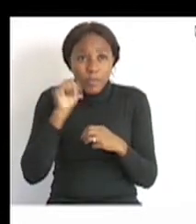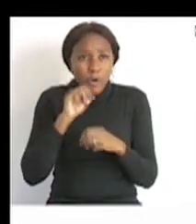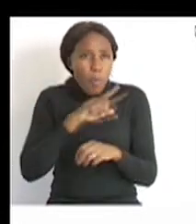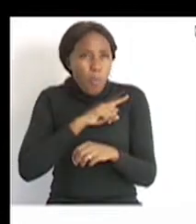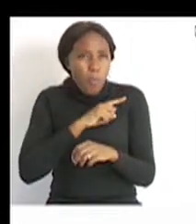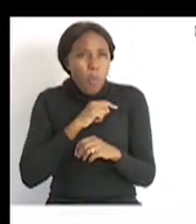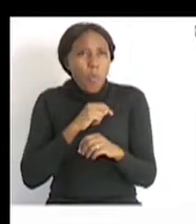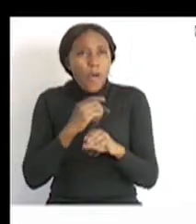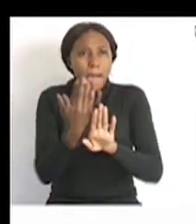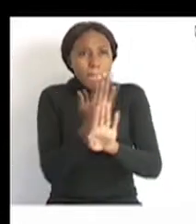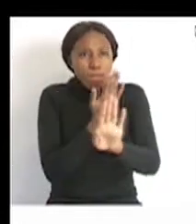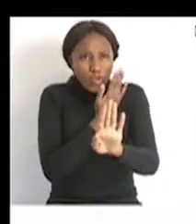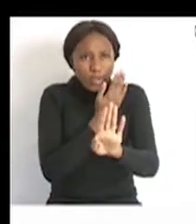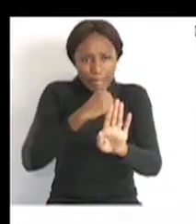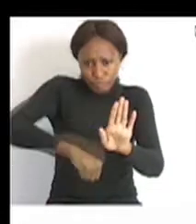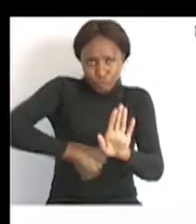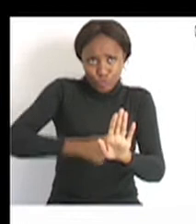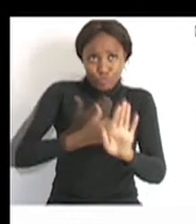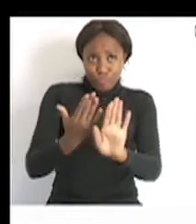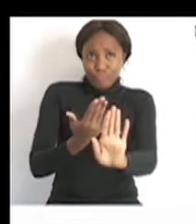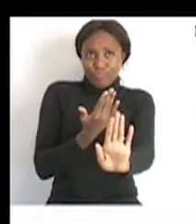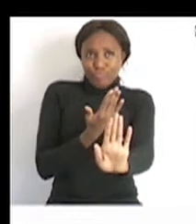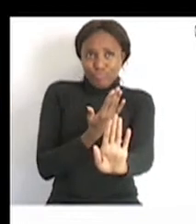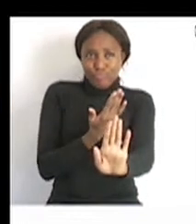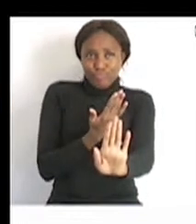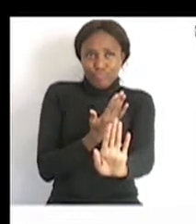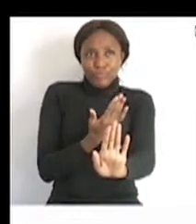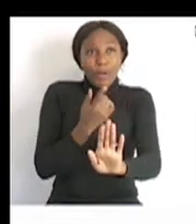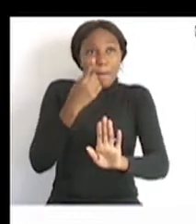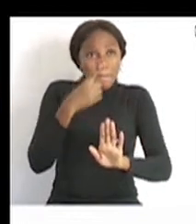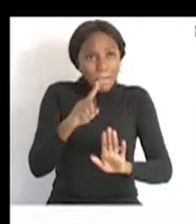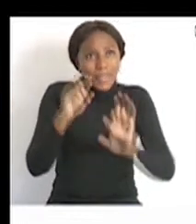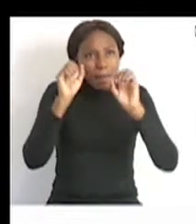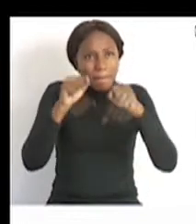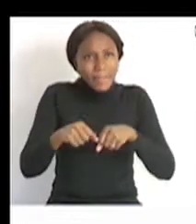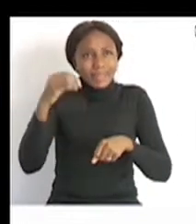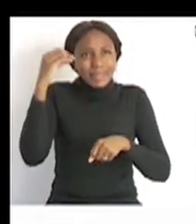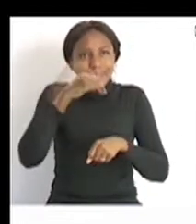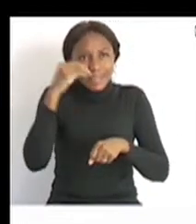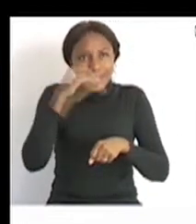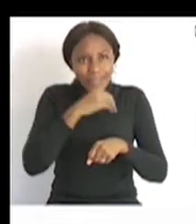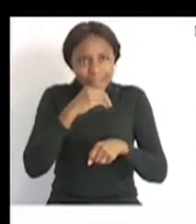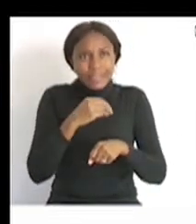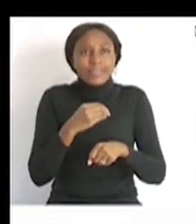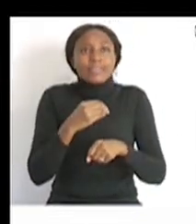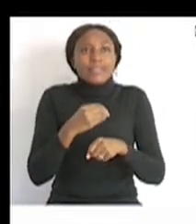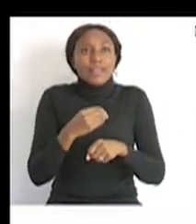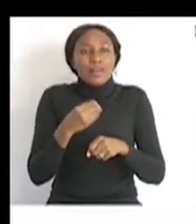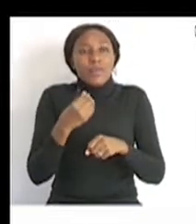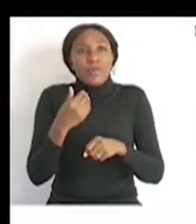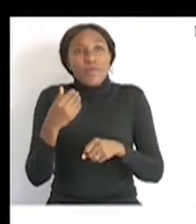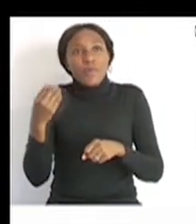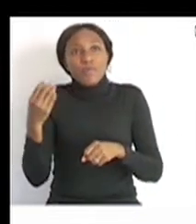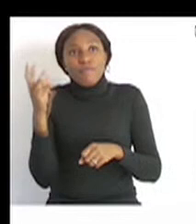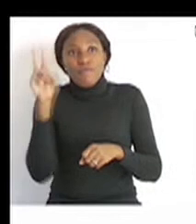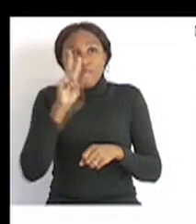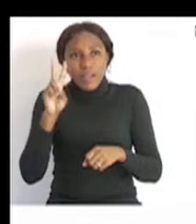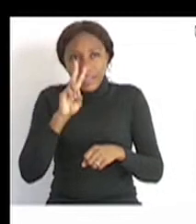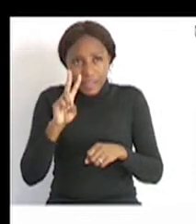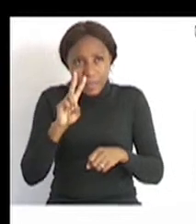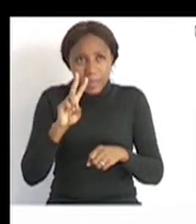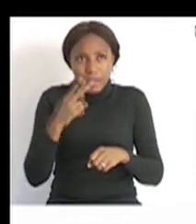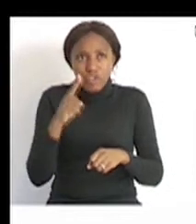body from illness. But the thing is, we need to eat foods containing vitamins because your body cannot produce it by itself.